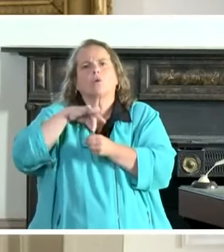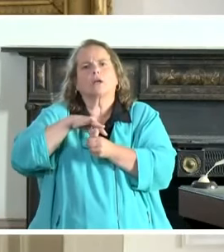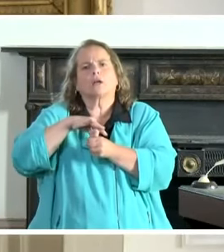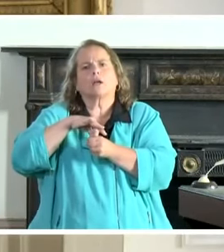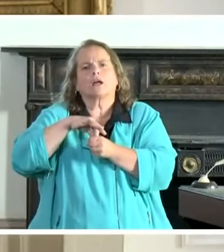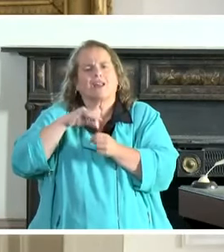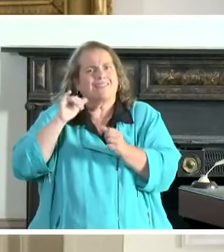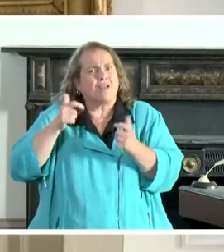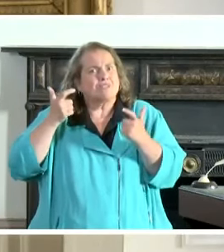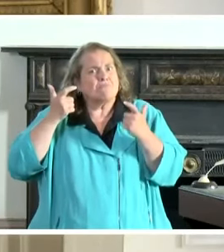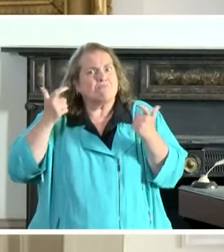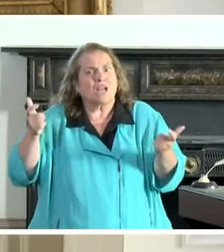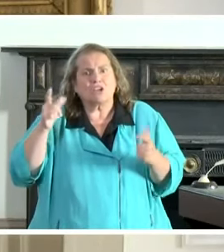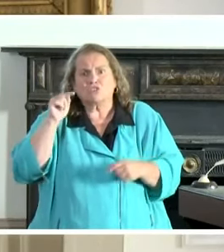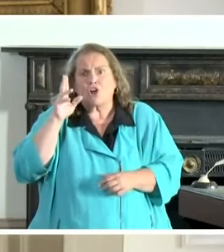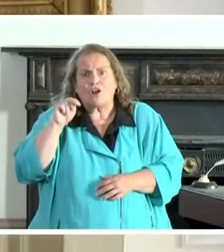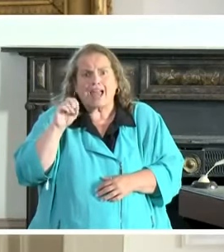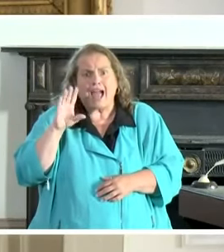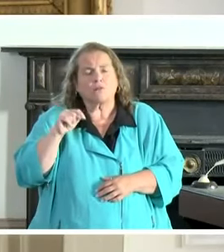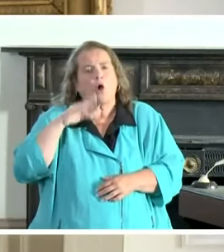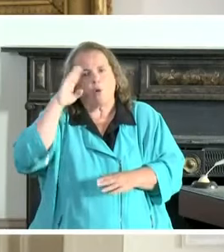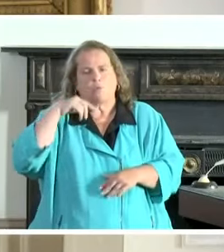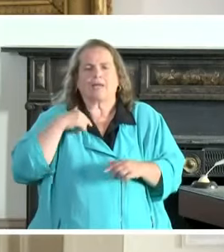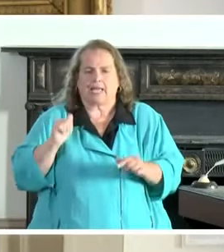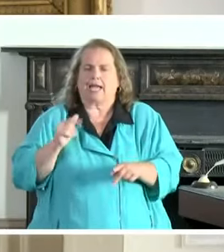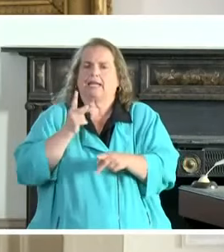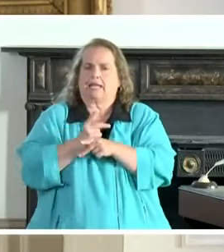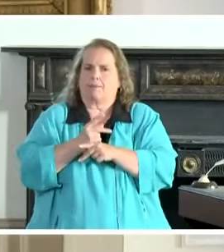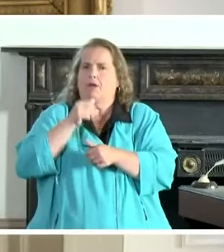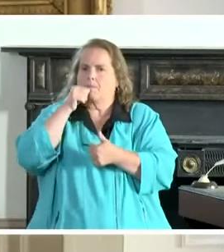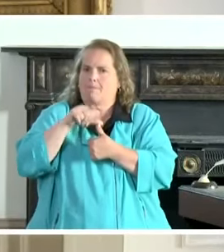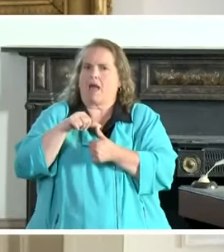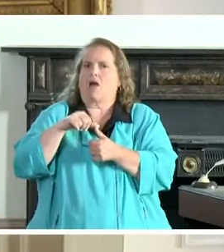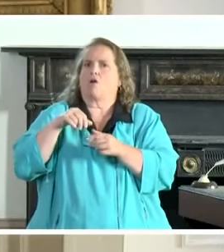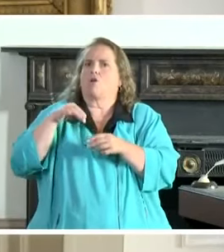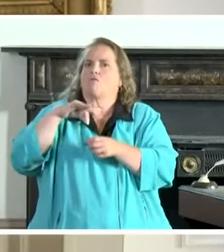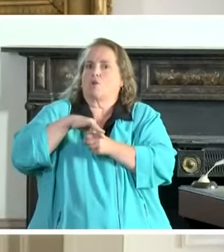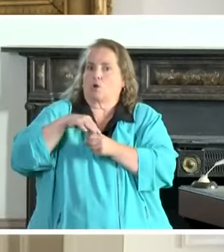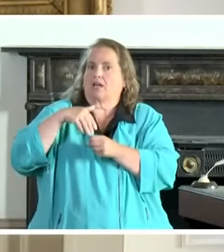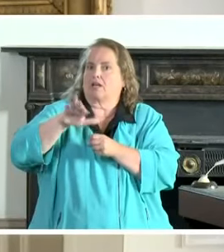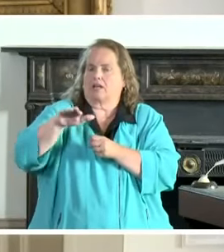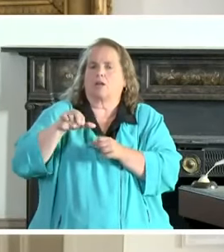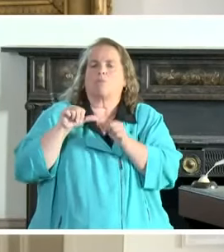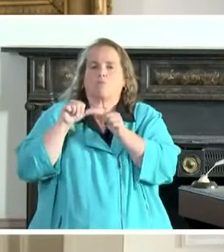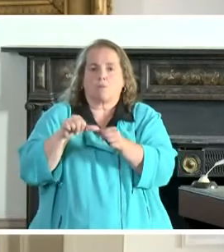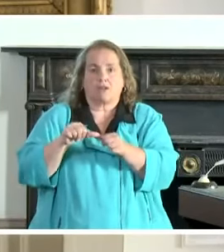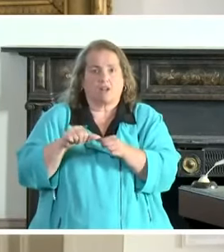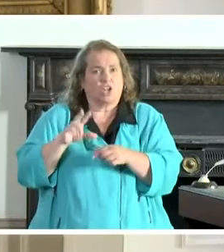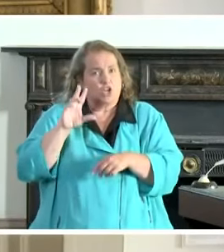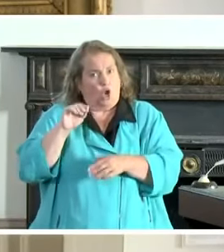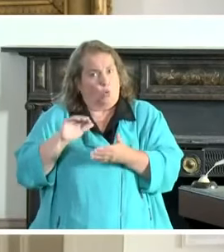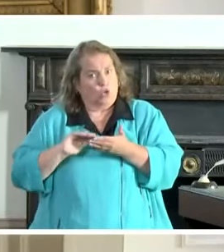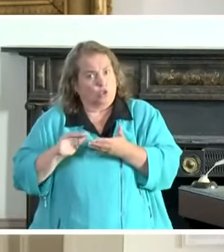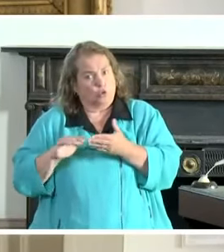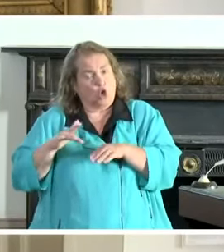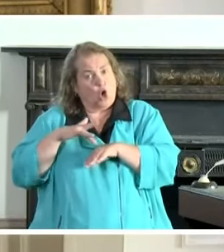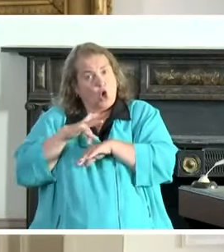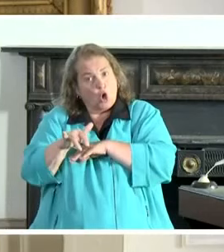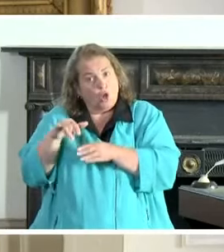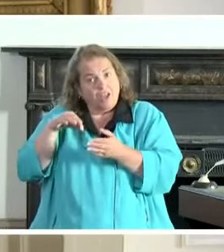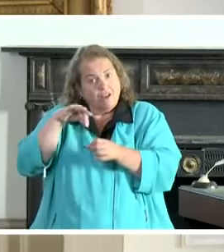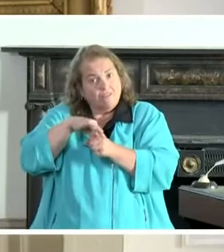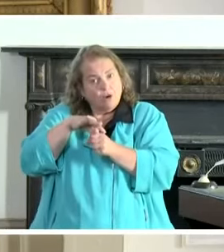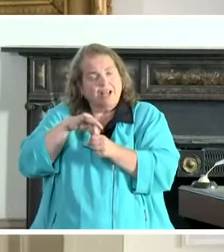huge turnout, and I hope we can keep it permanently. No excuse early voting, which helped to reduce lines